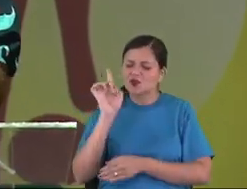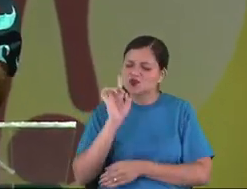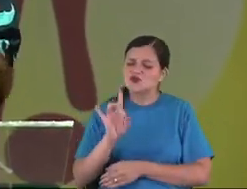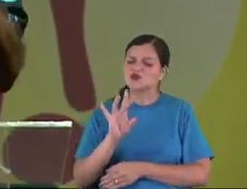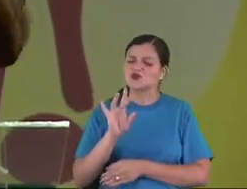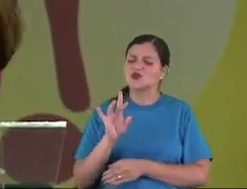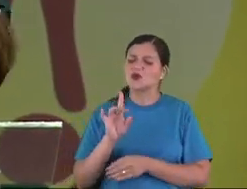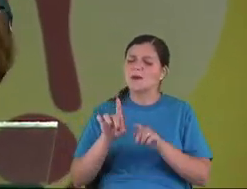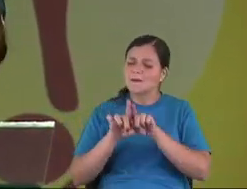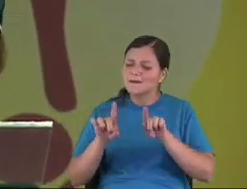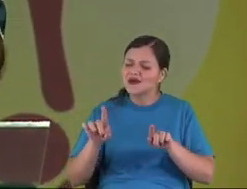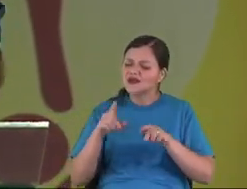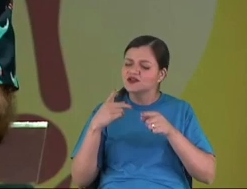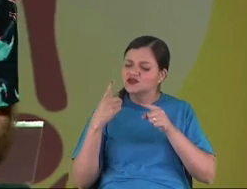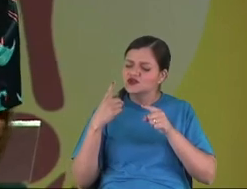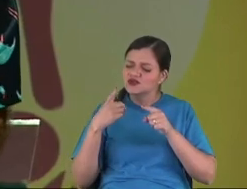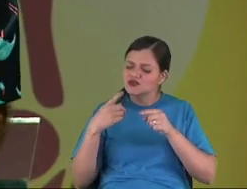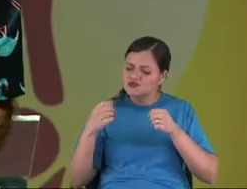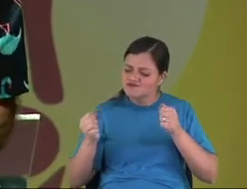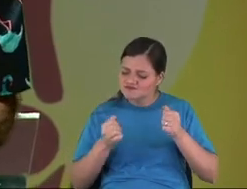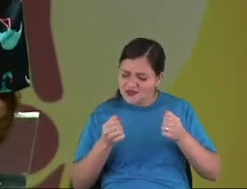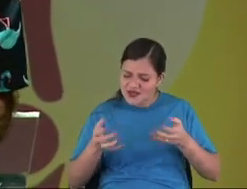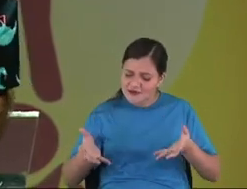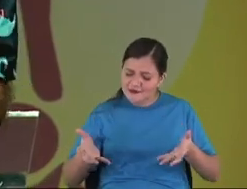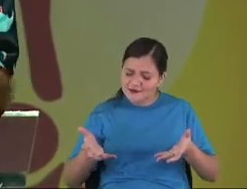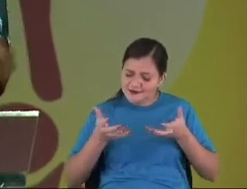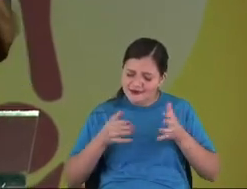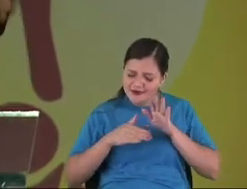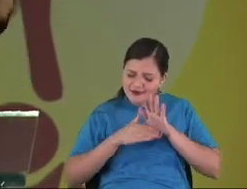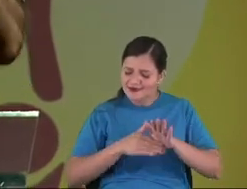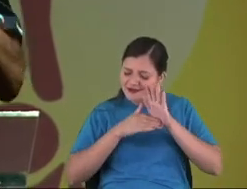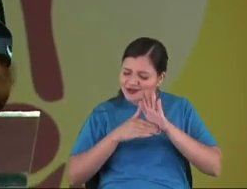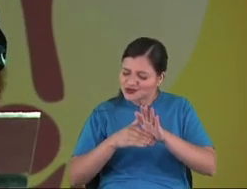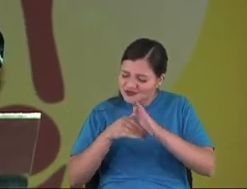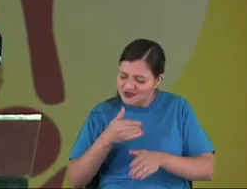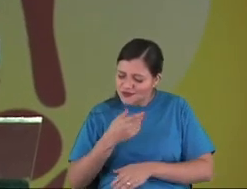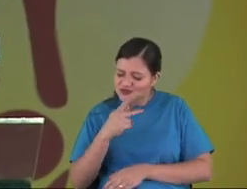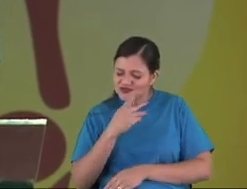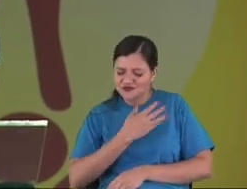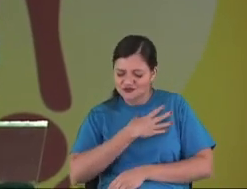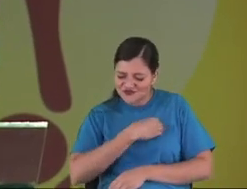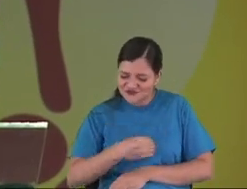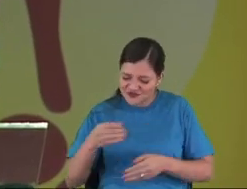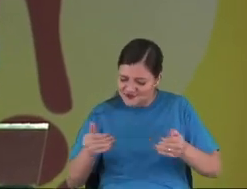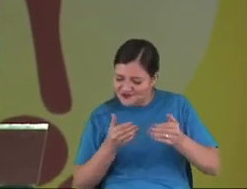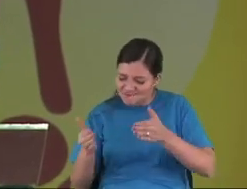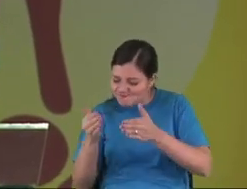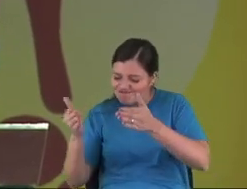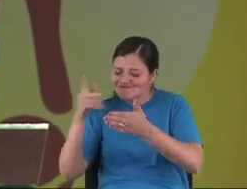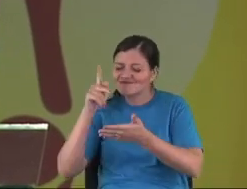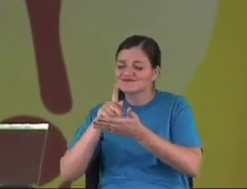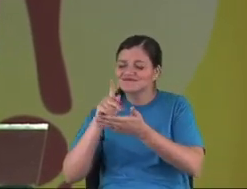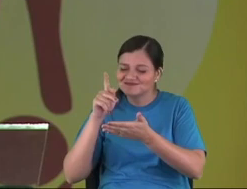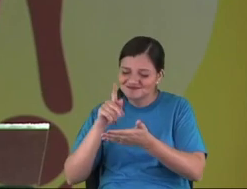commandments and put the kids in your way, God, of the truth, of the